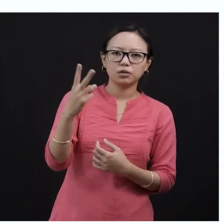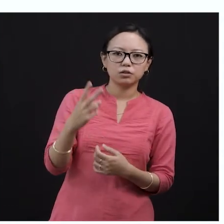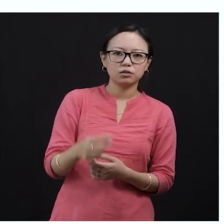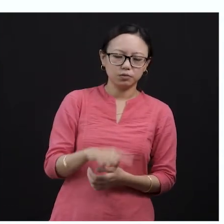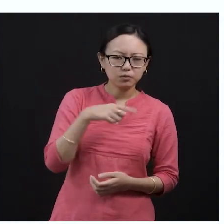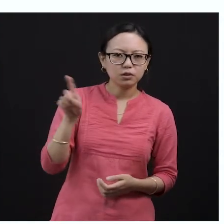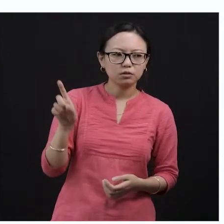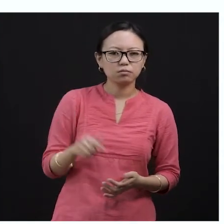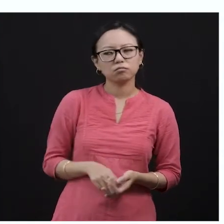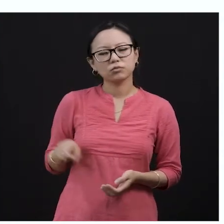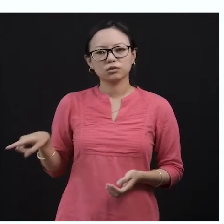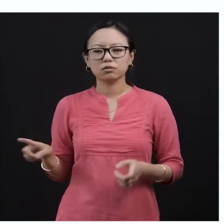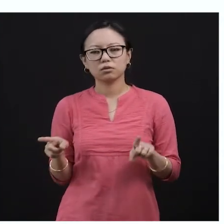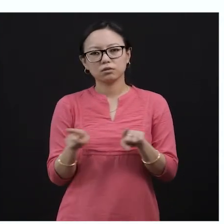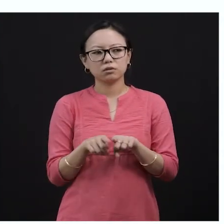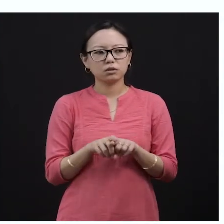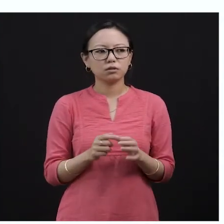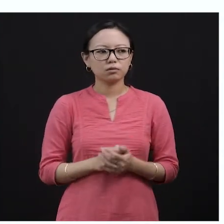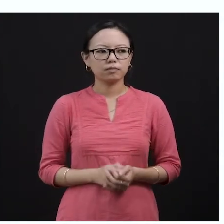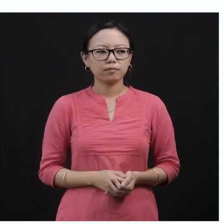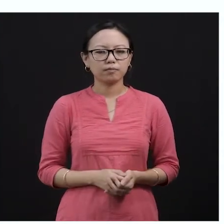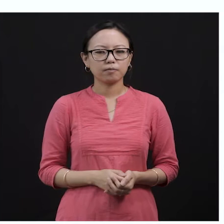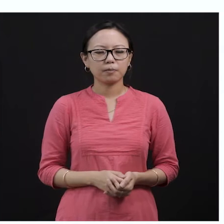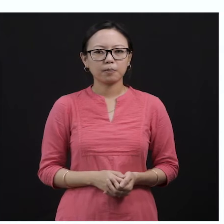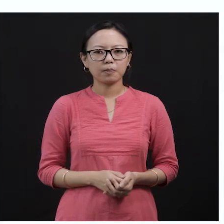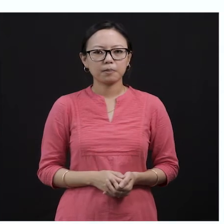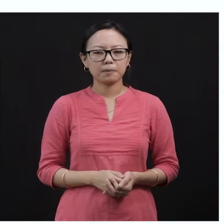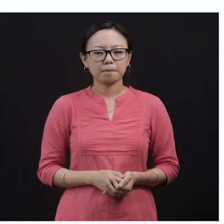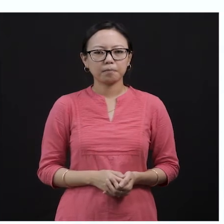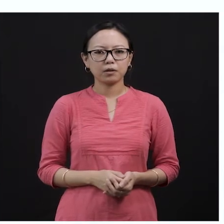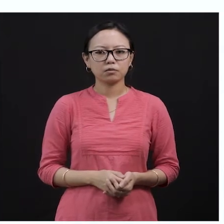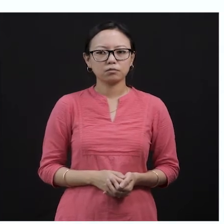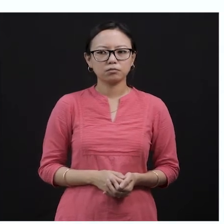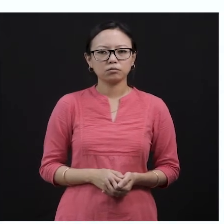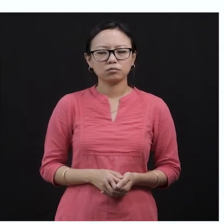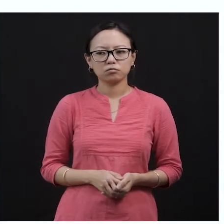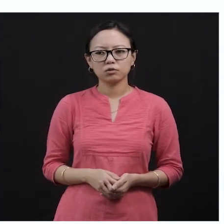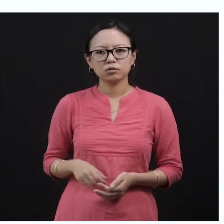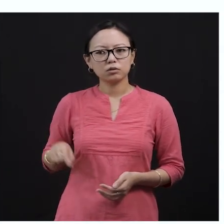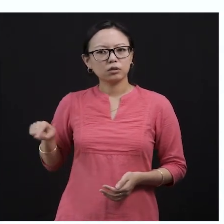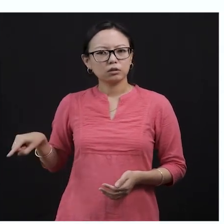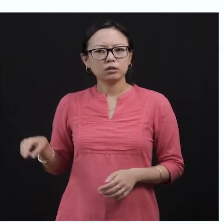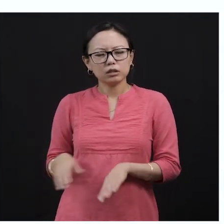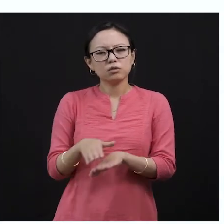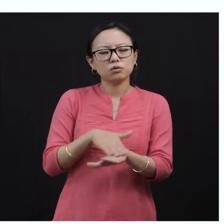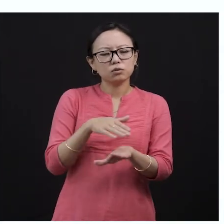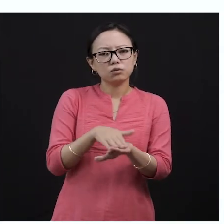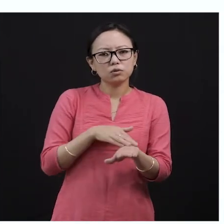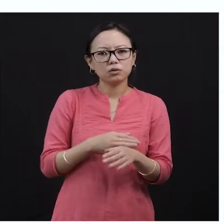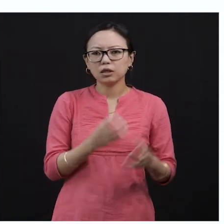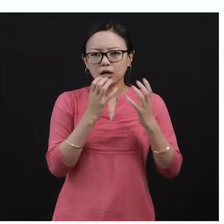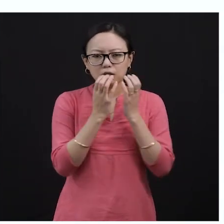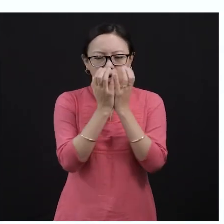here is a friendship that is going to be built between the boy and the squirrel, okay? Initially, that means